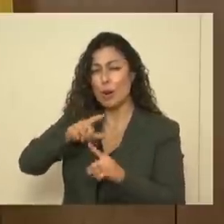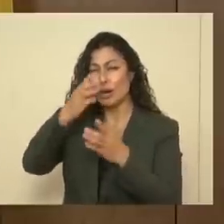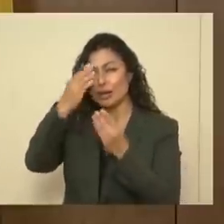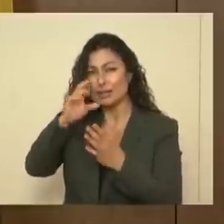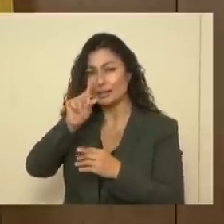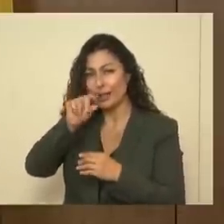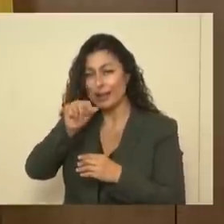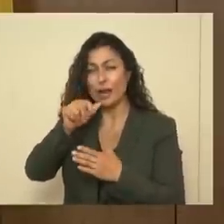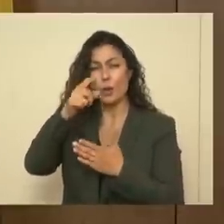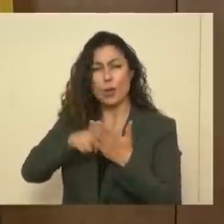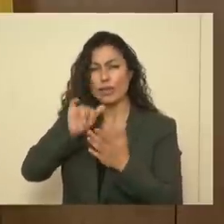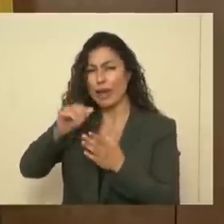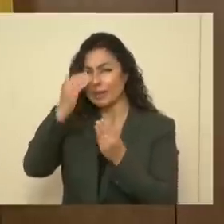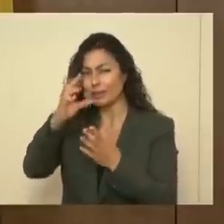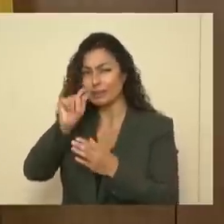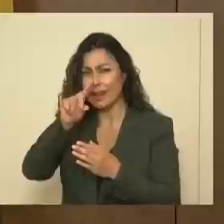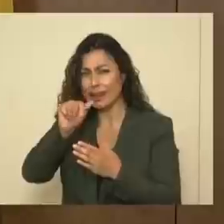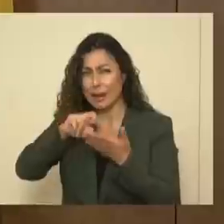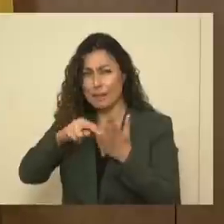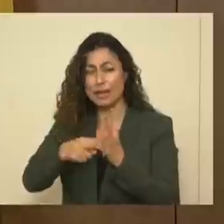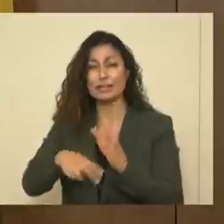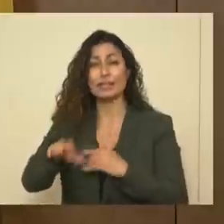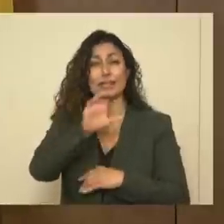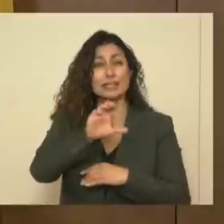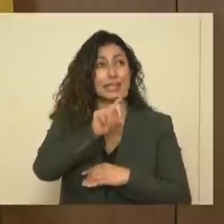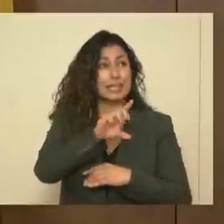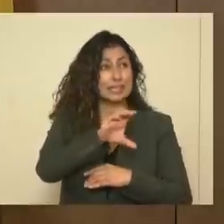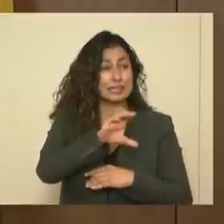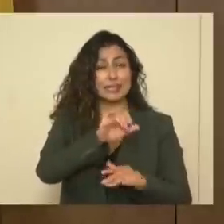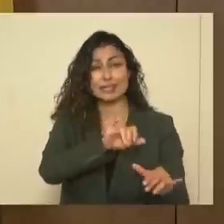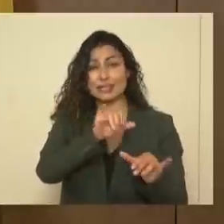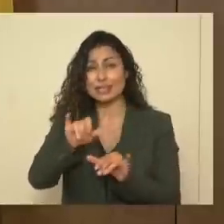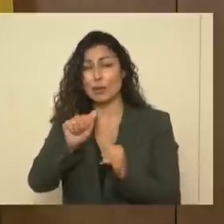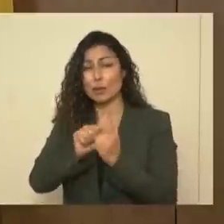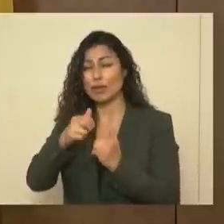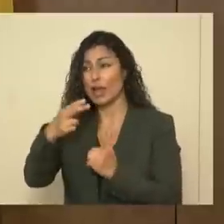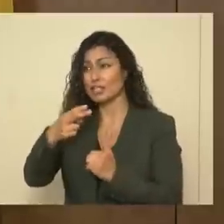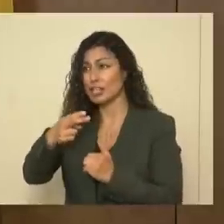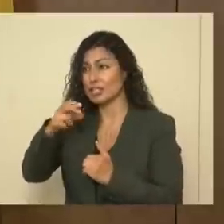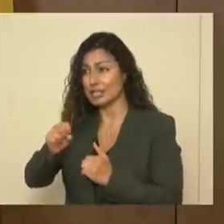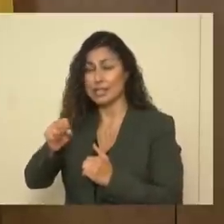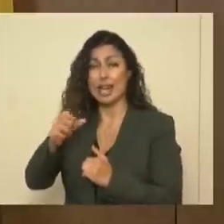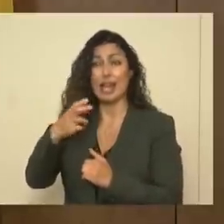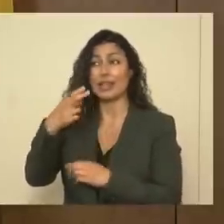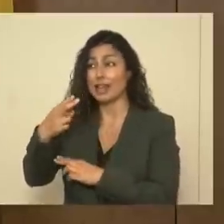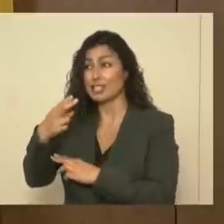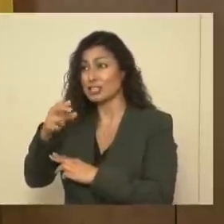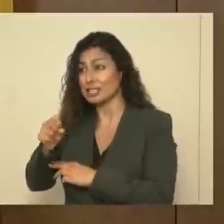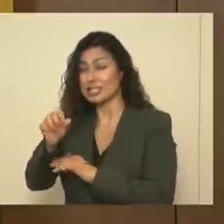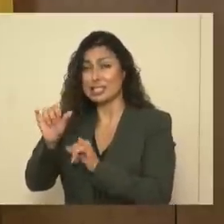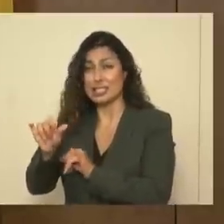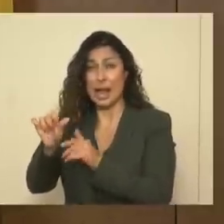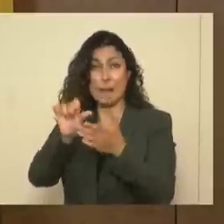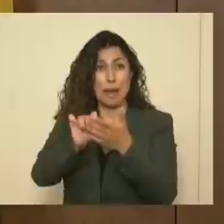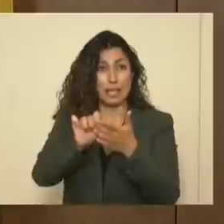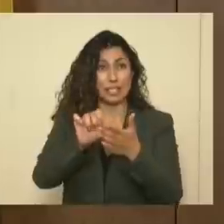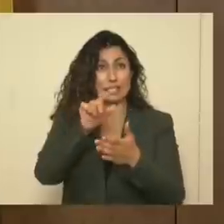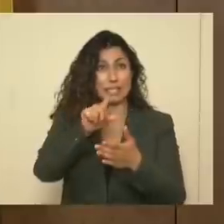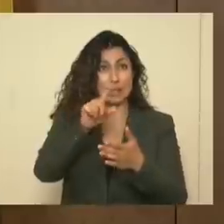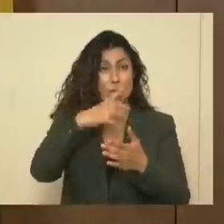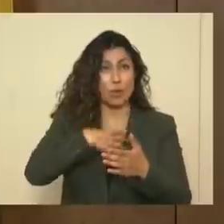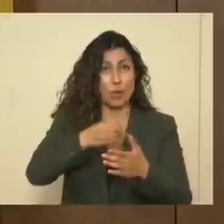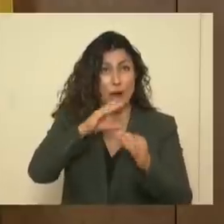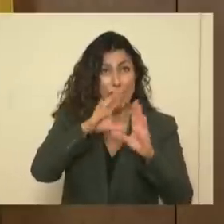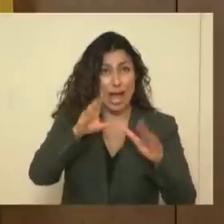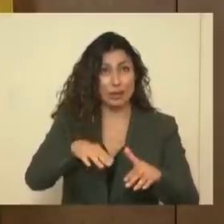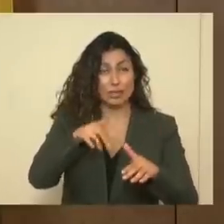about what the data means, that the CDC is on the same page as HHS, that HHS is on the same page as the White House, that the White